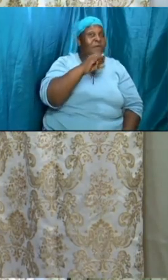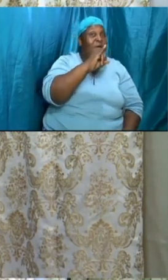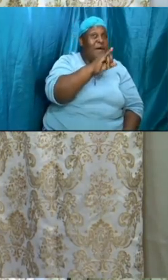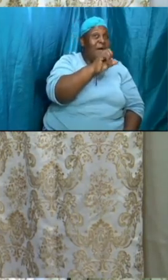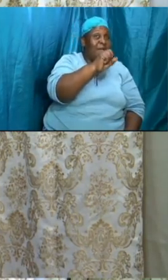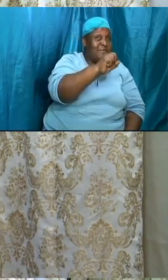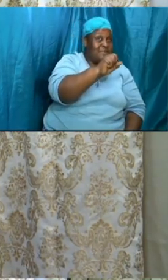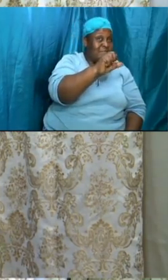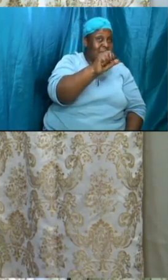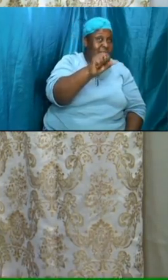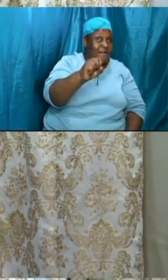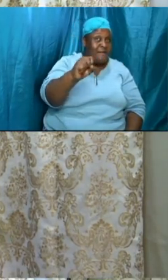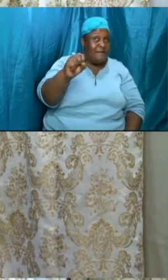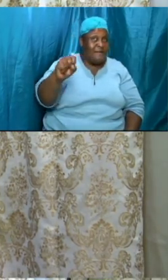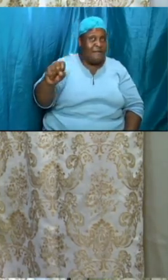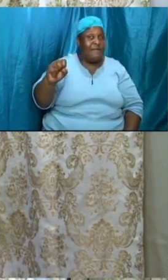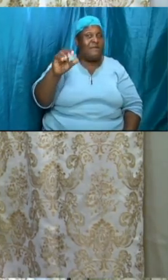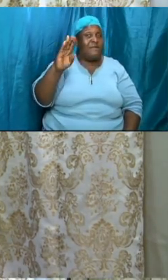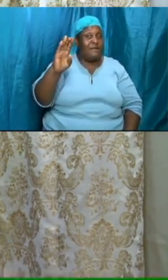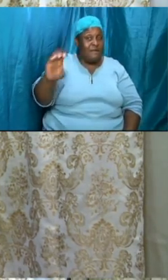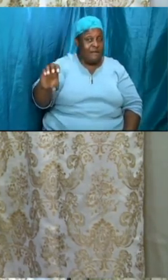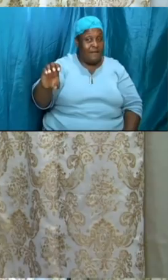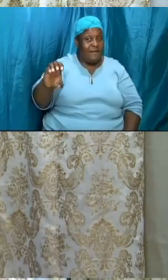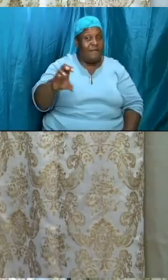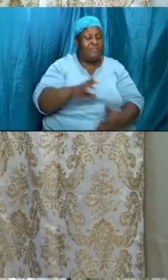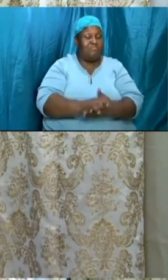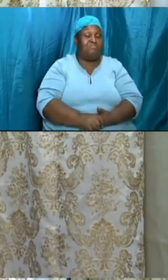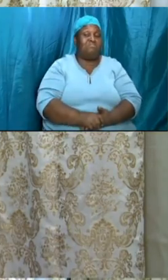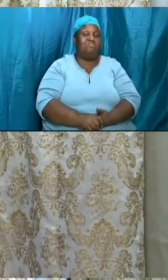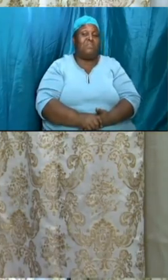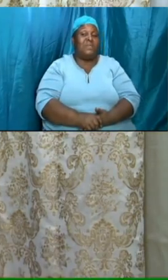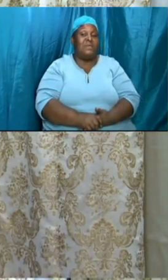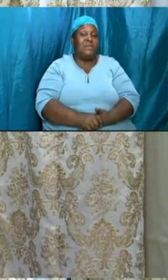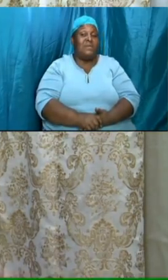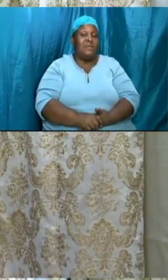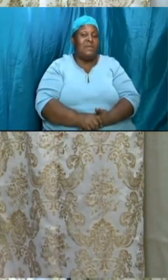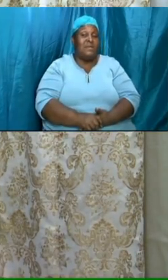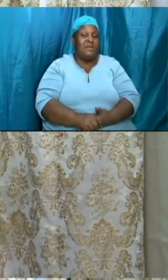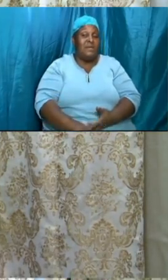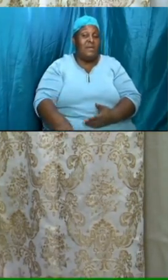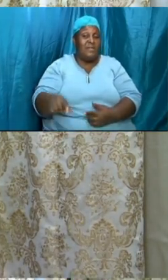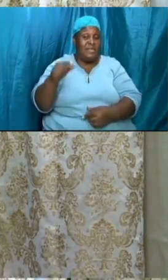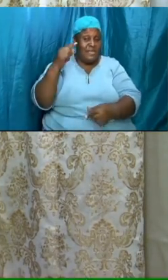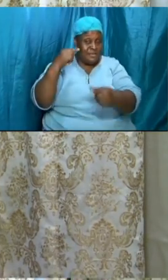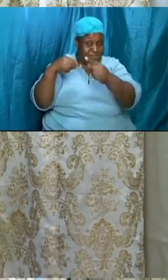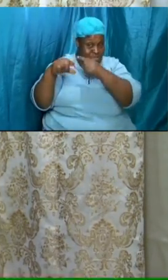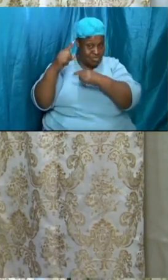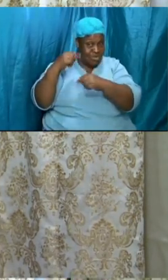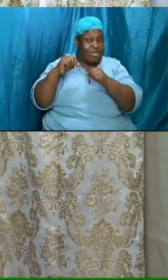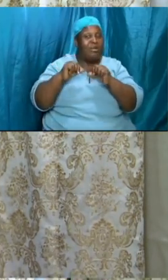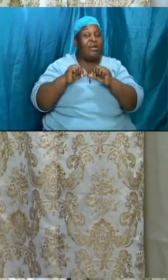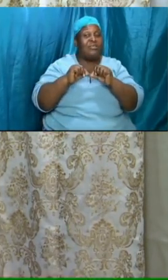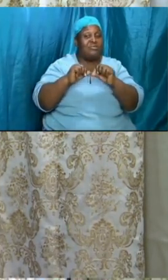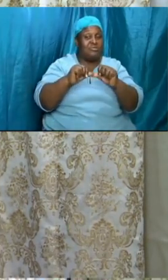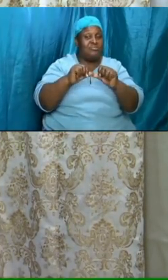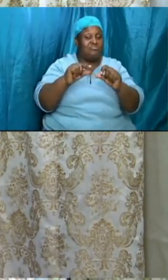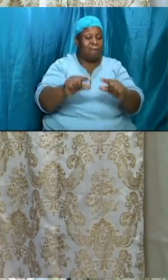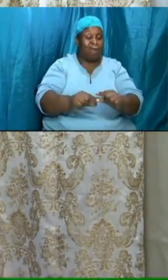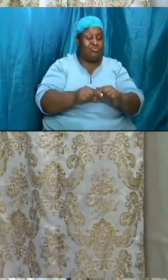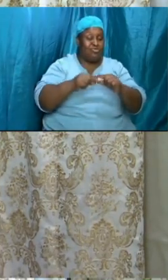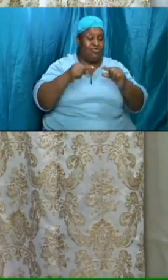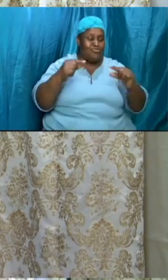water and the course of history continued and the great nation of israel